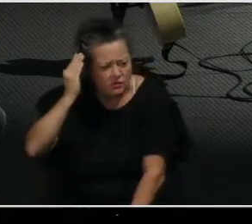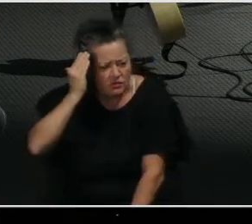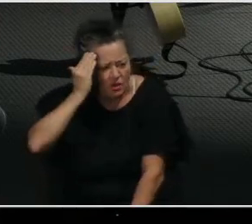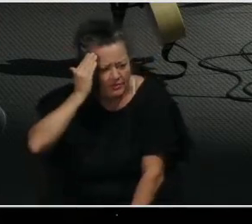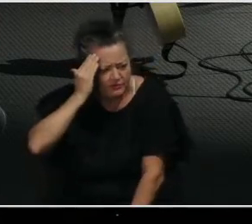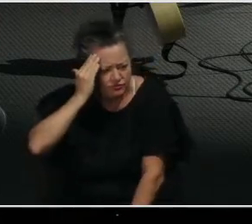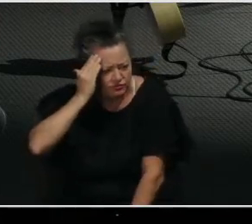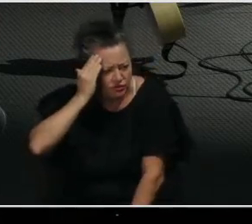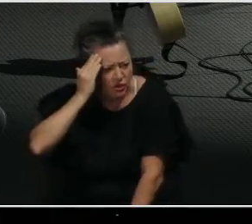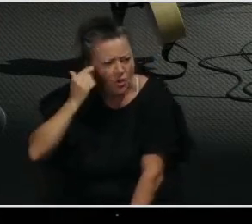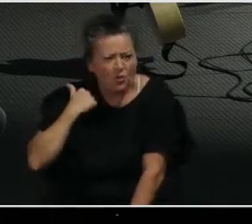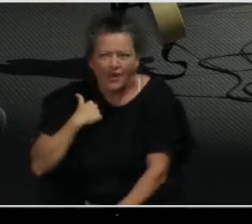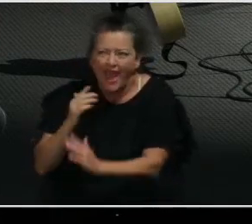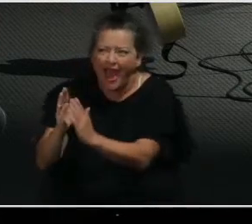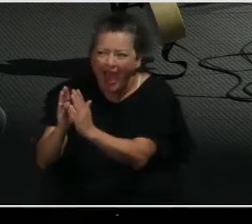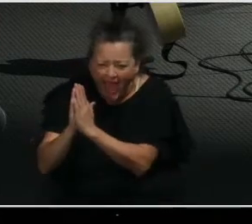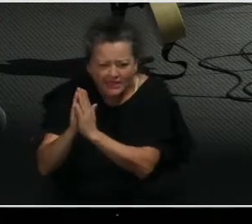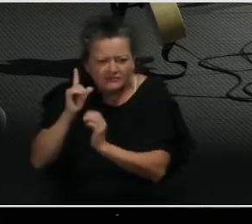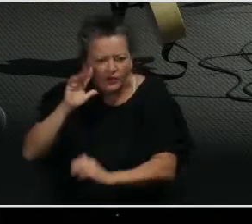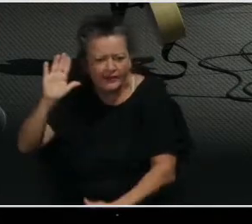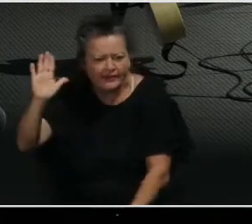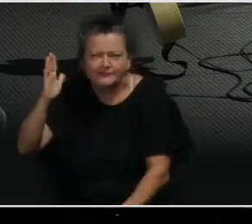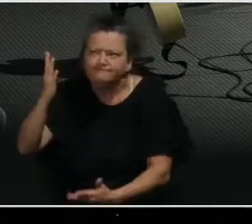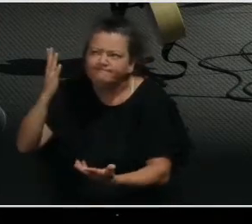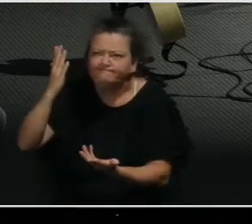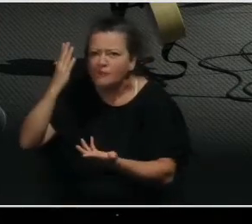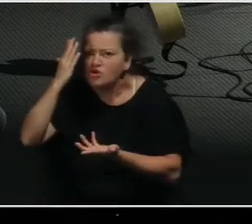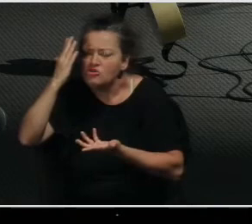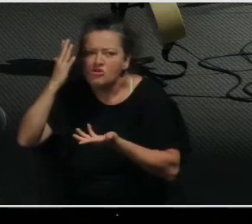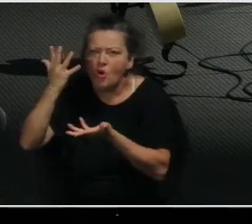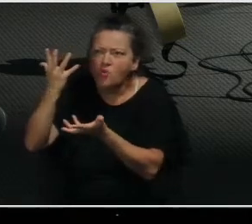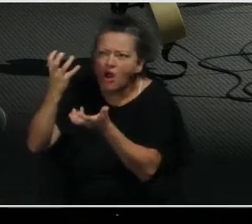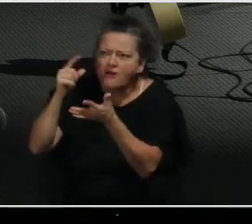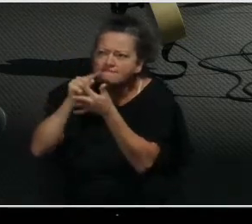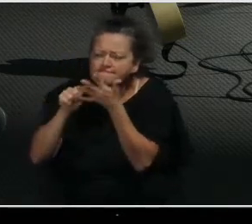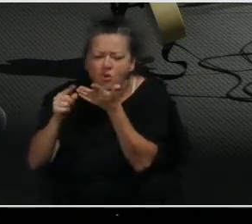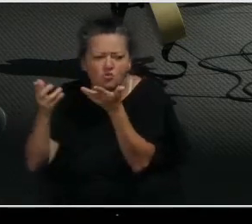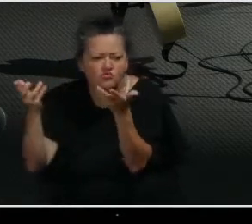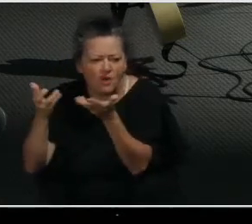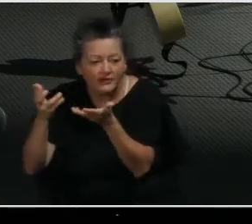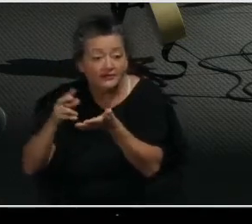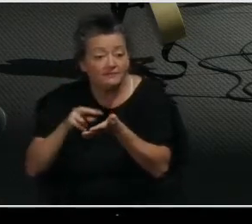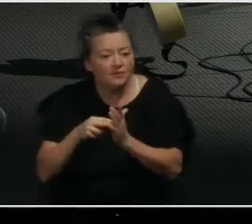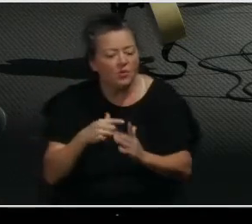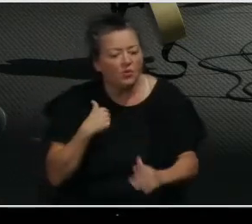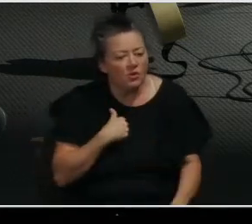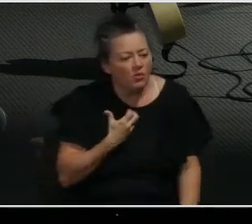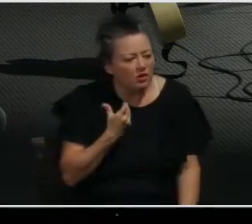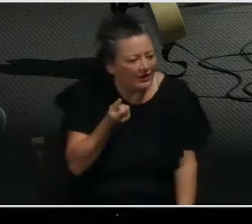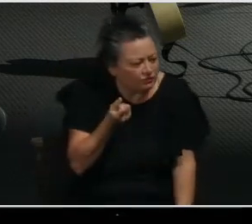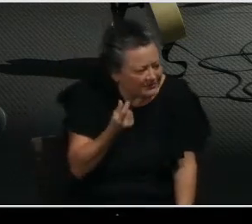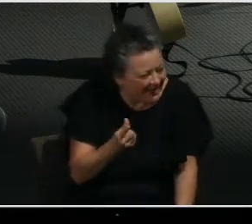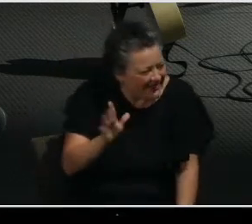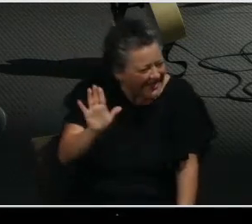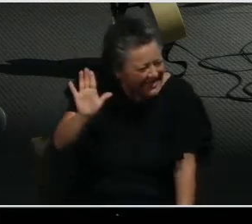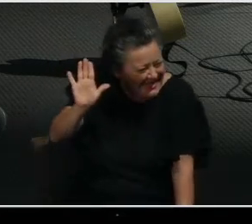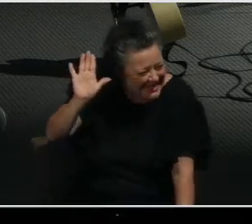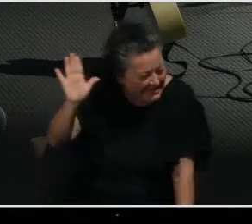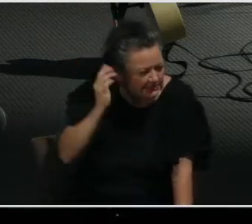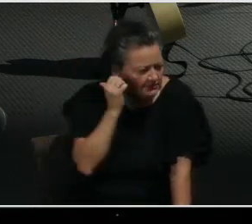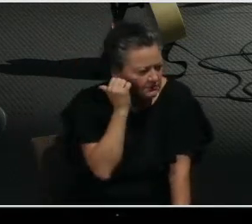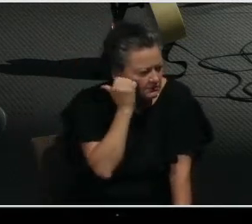to show us the way things really are, because by his very nature, God cannot lie.